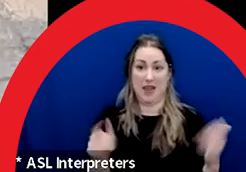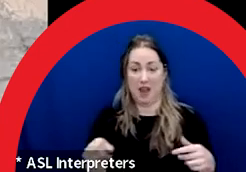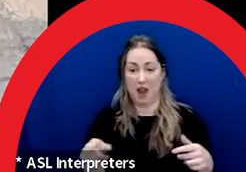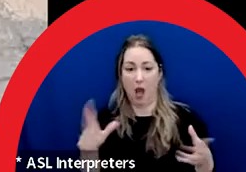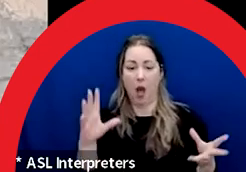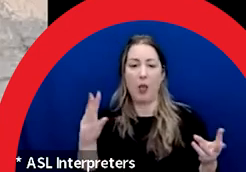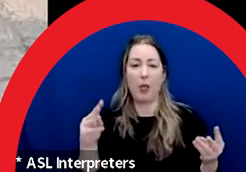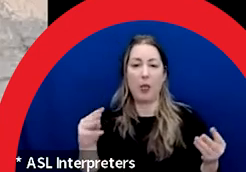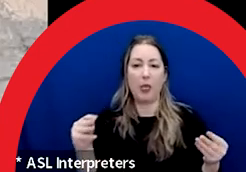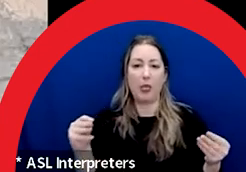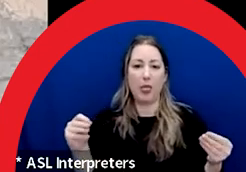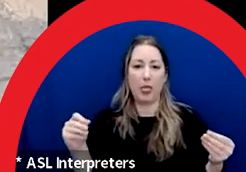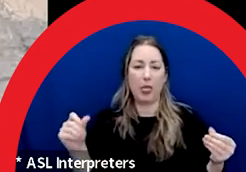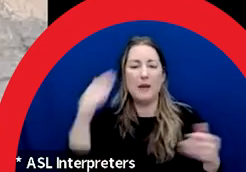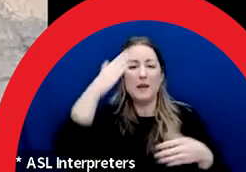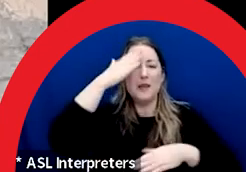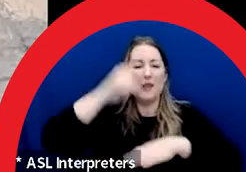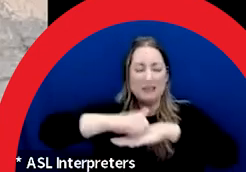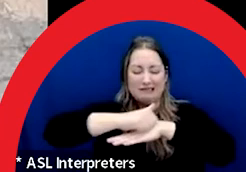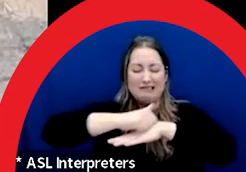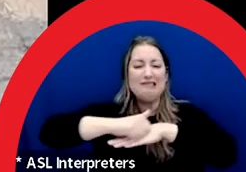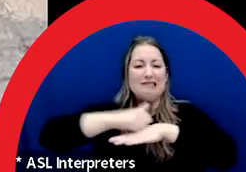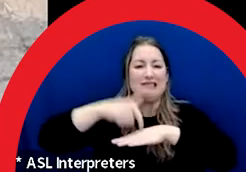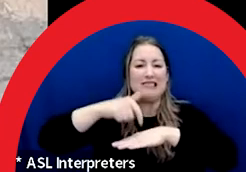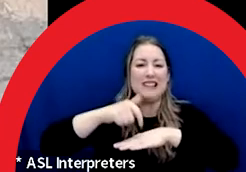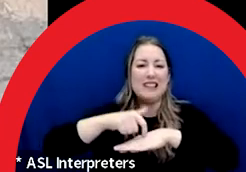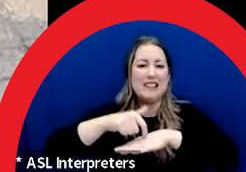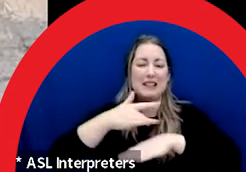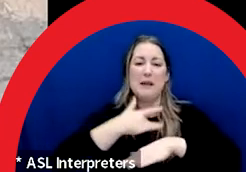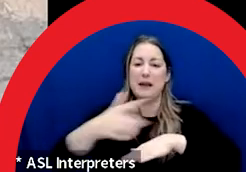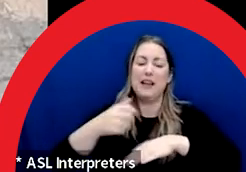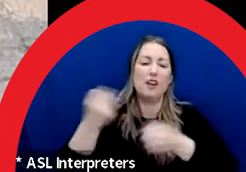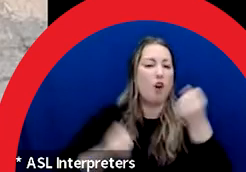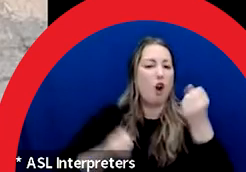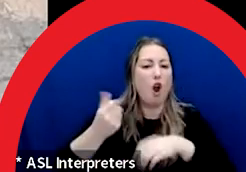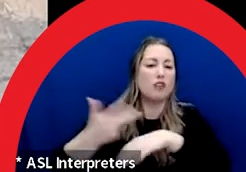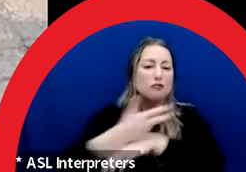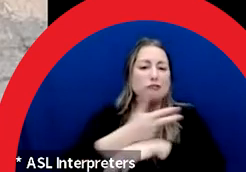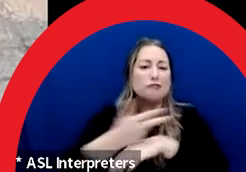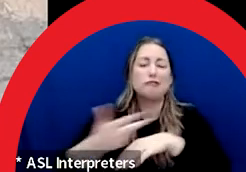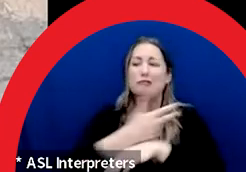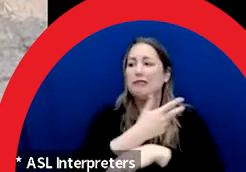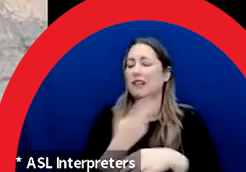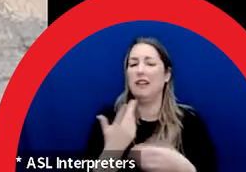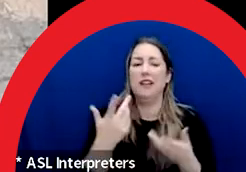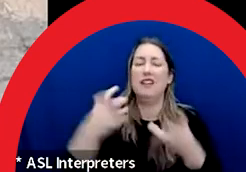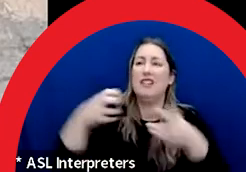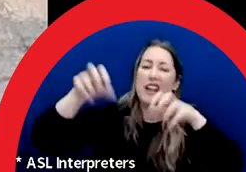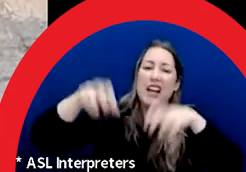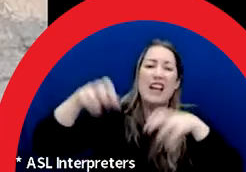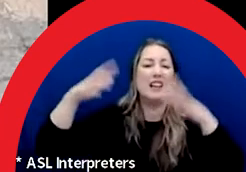Paint on pavement is subject to wear and tear due to vehicles, weathering, and color.